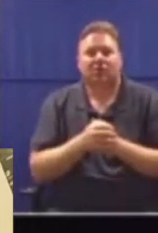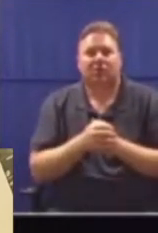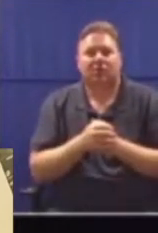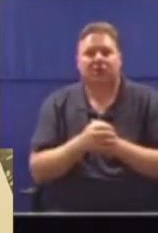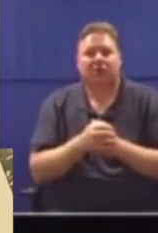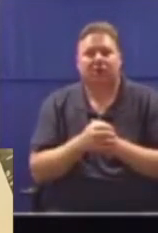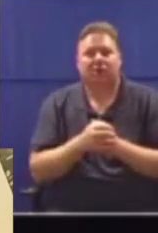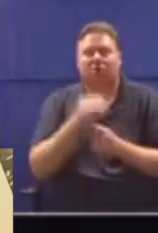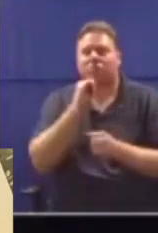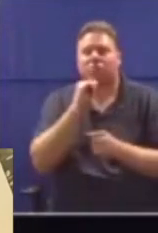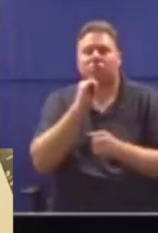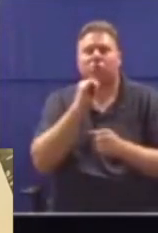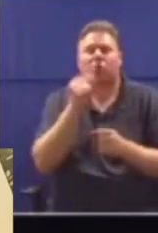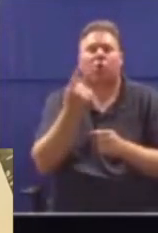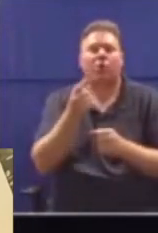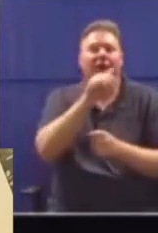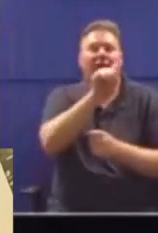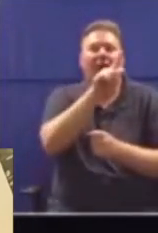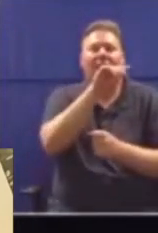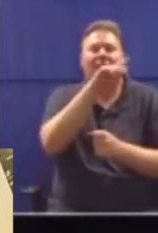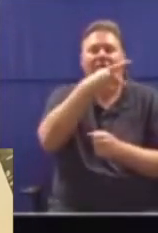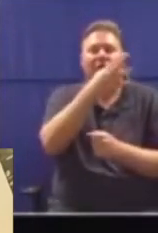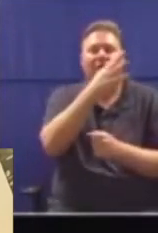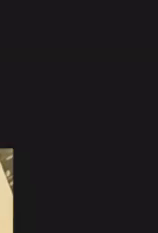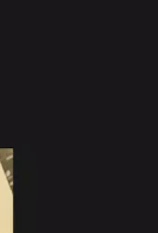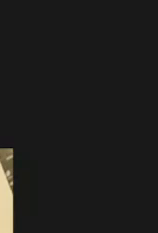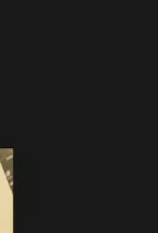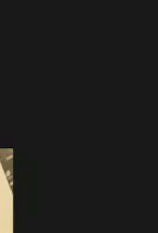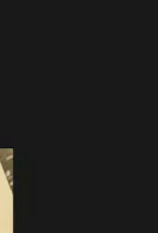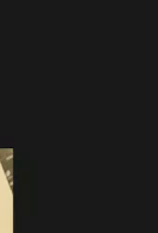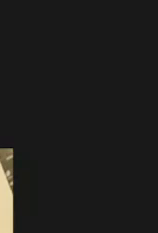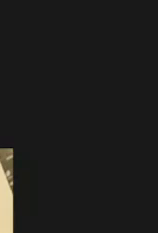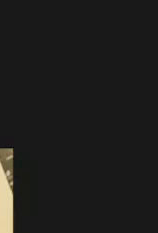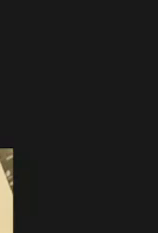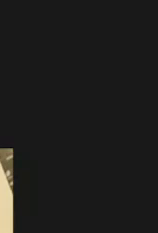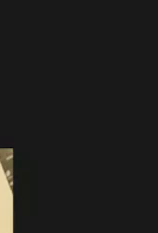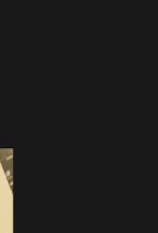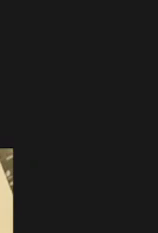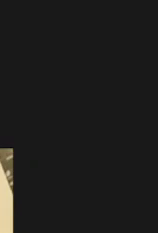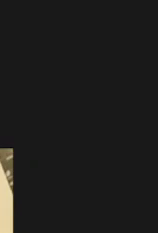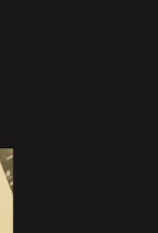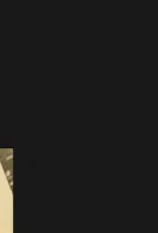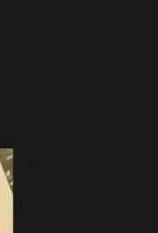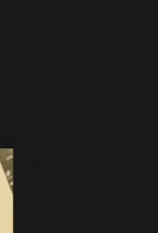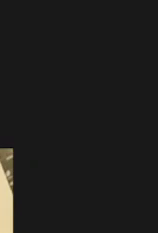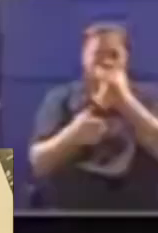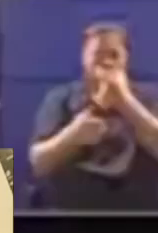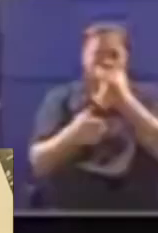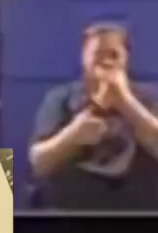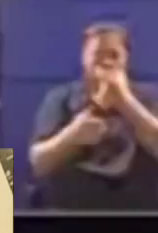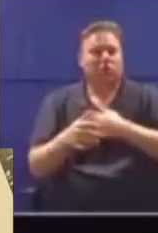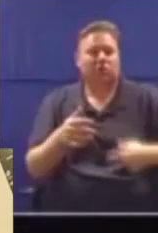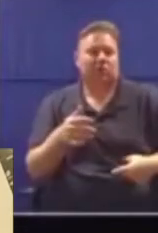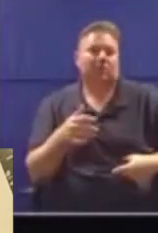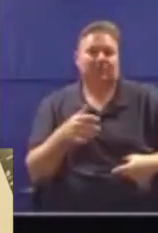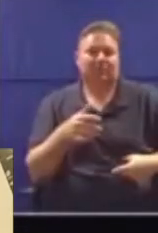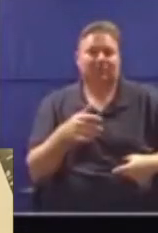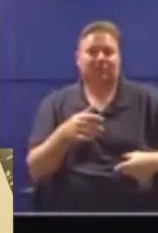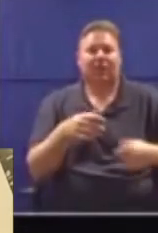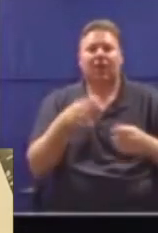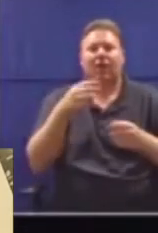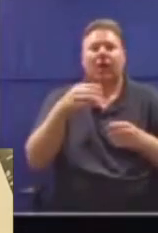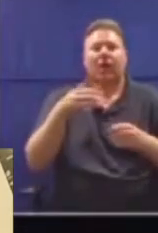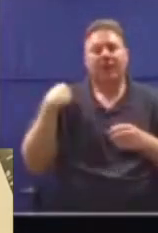omega strategy so what remains clear chairperson is that president drama possa and minister do not care